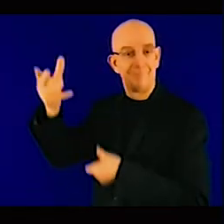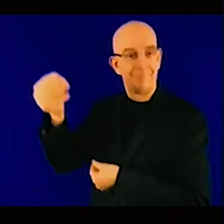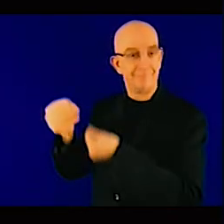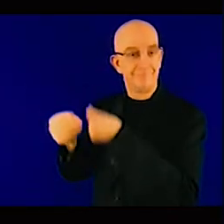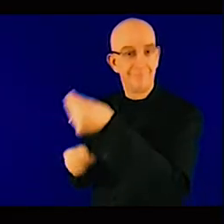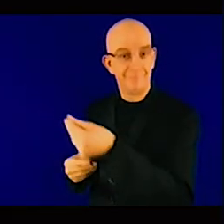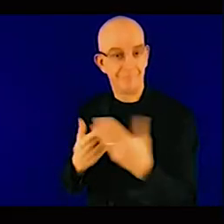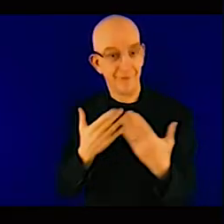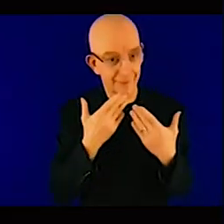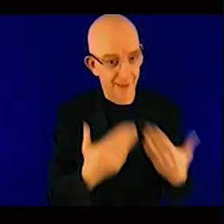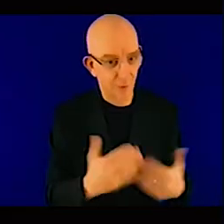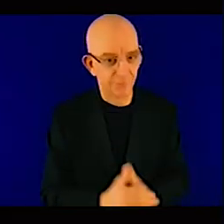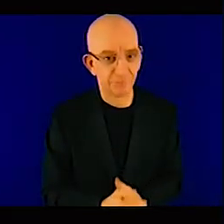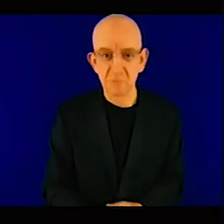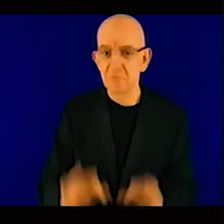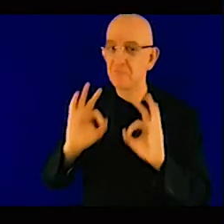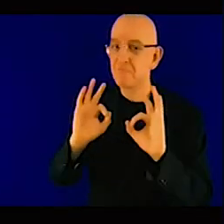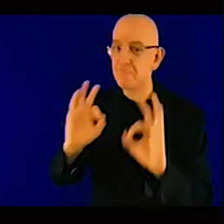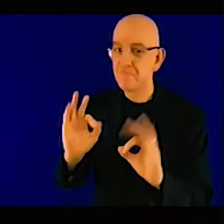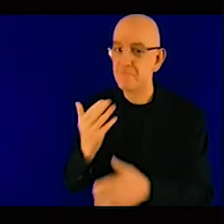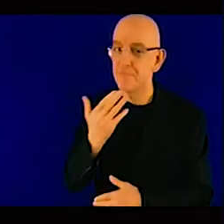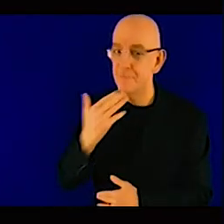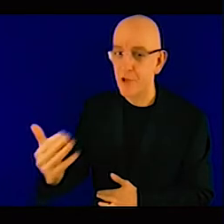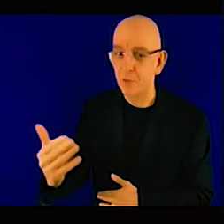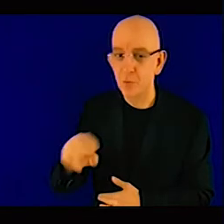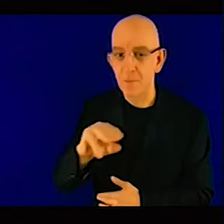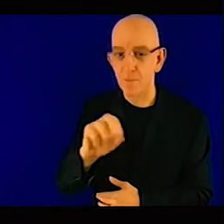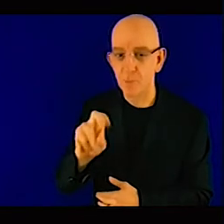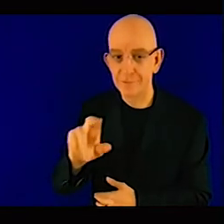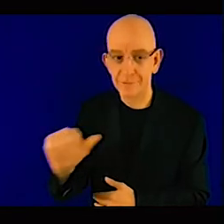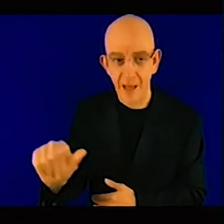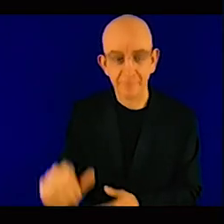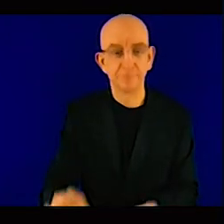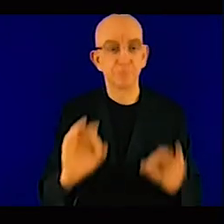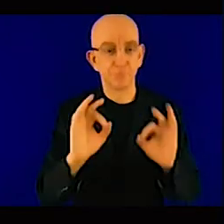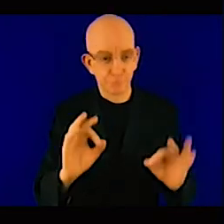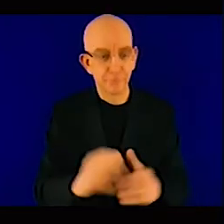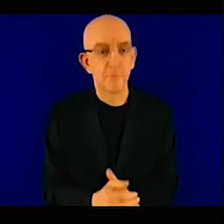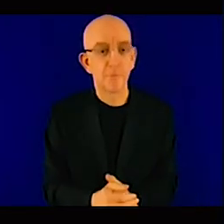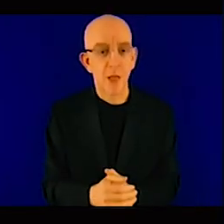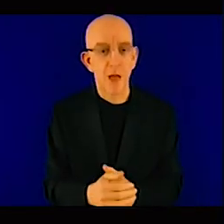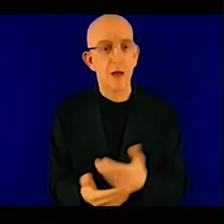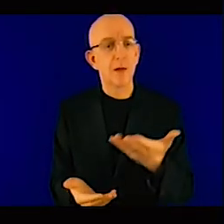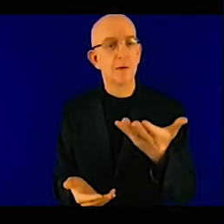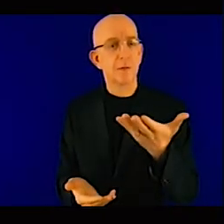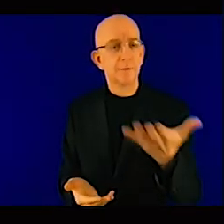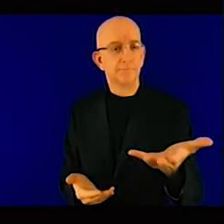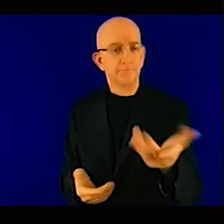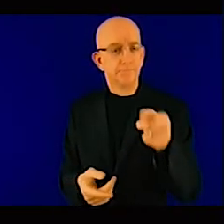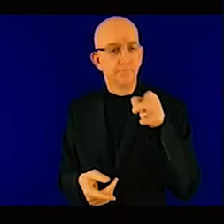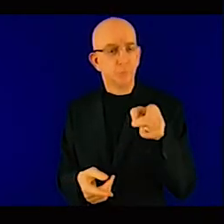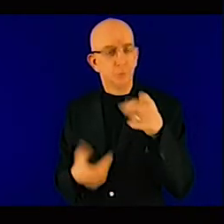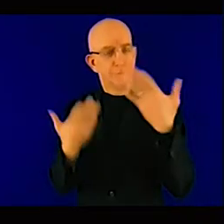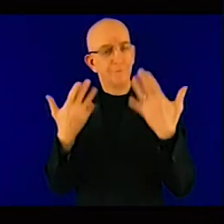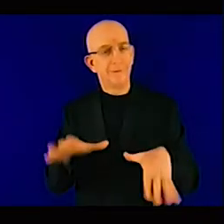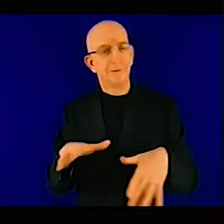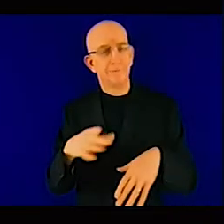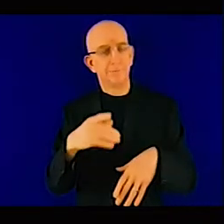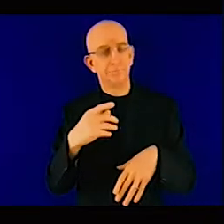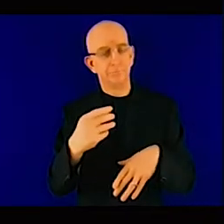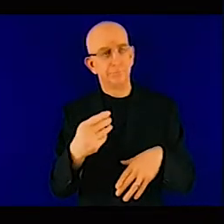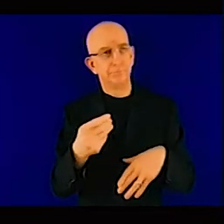you, you highlighted, uh, a very interesting point in that even when we talk about adaptation, um,